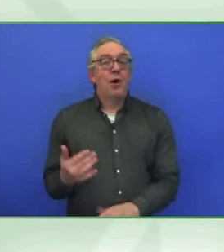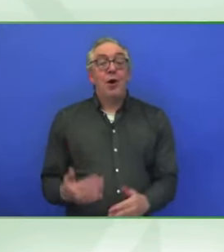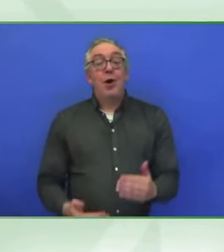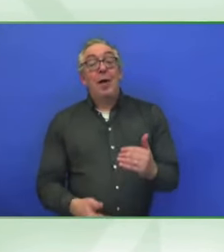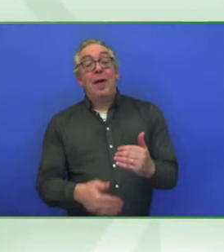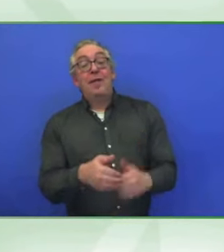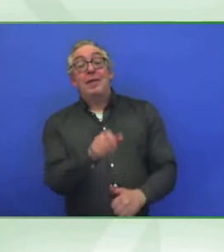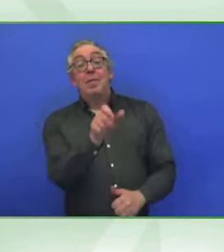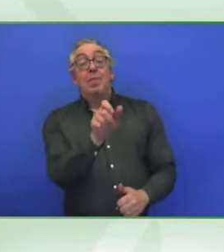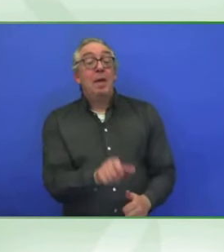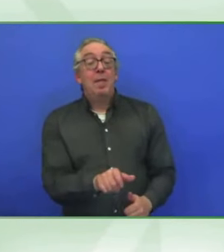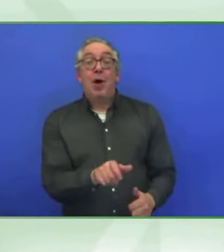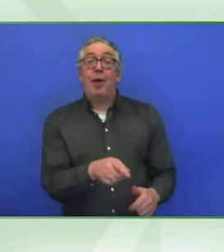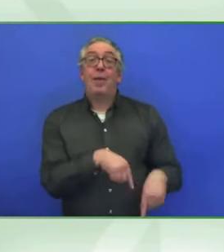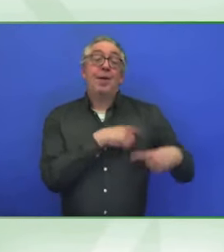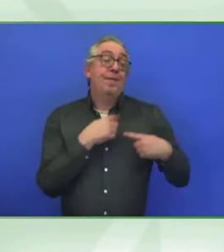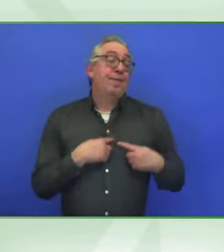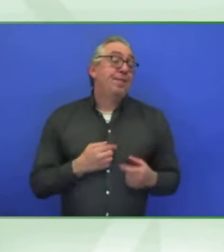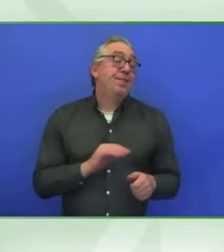but the problem of rights.